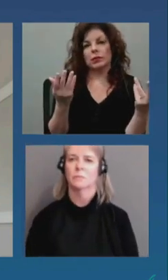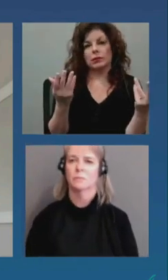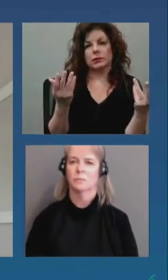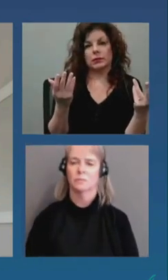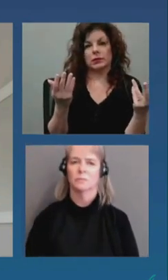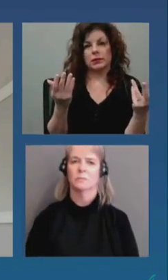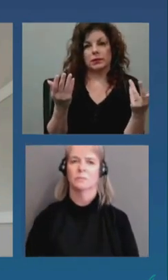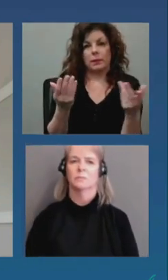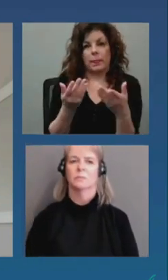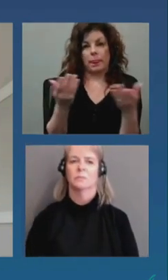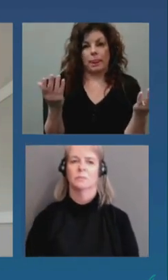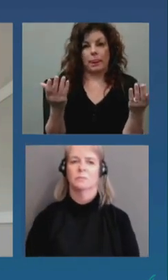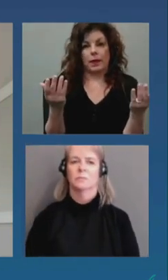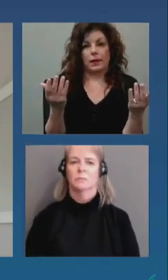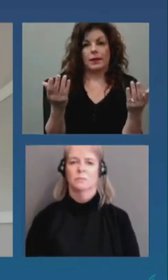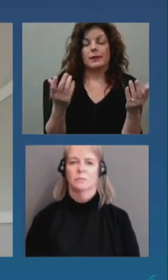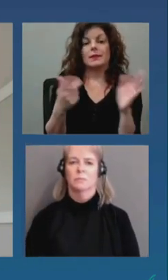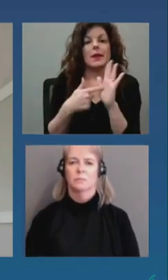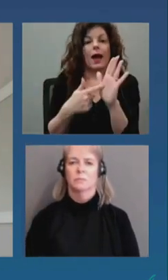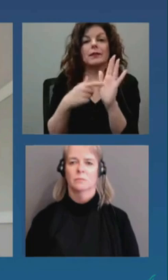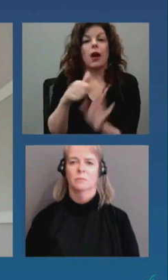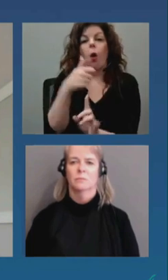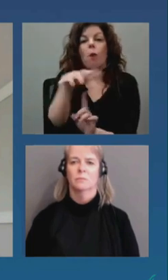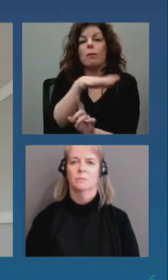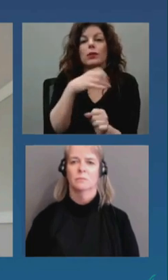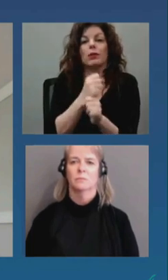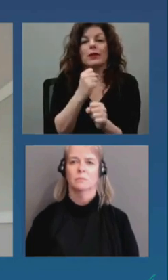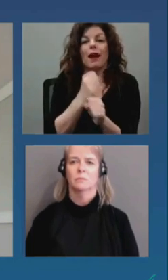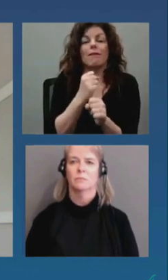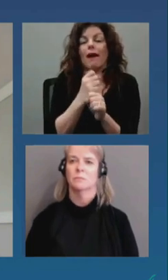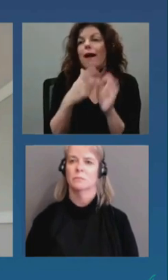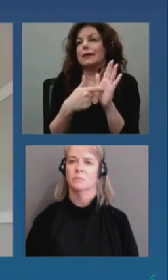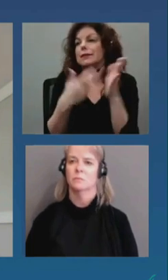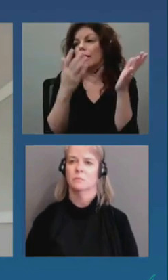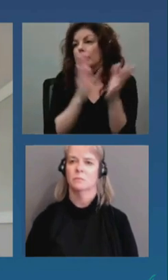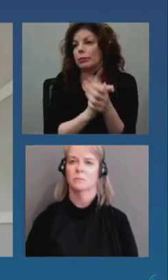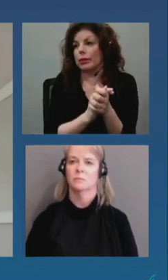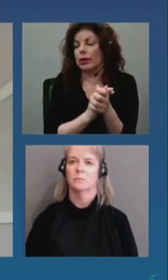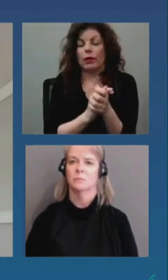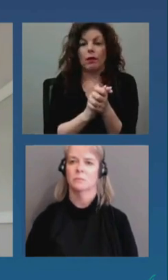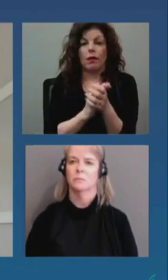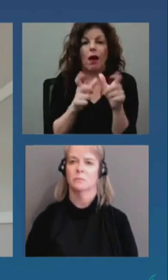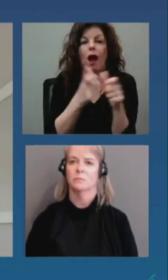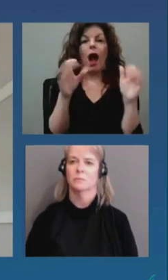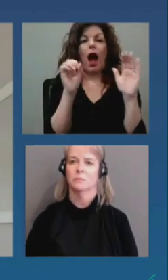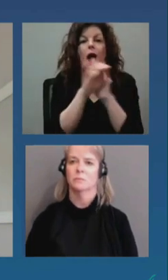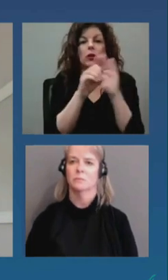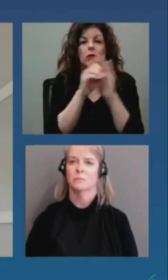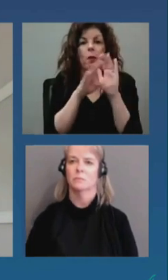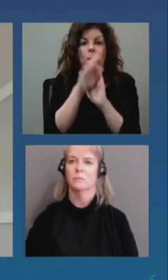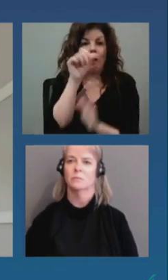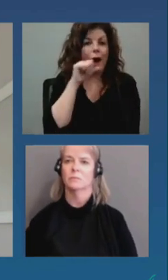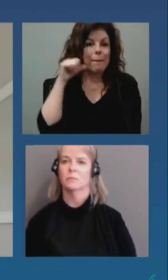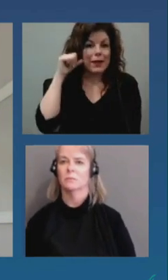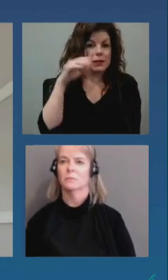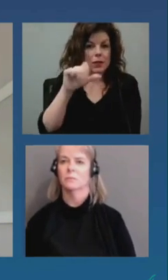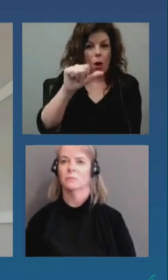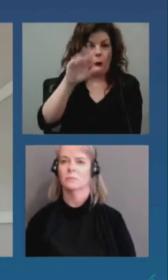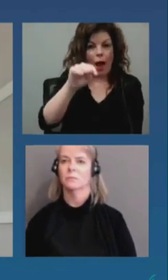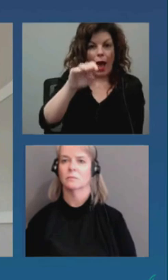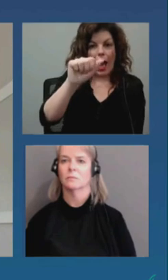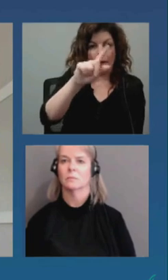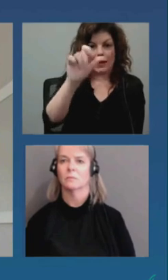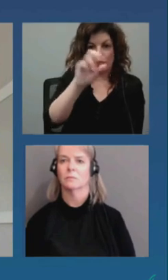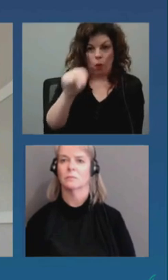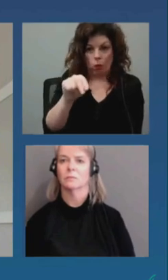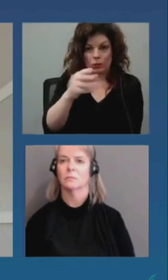laisse des des milieux de travail comme par exemple et un entrepôt comme celui d'amazon qui qui fait la livraison de